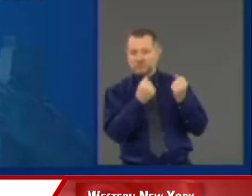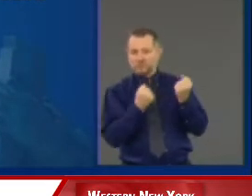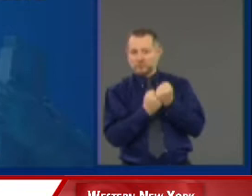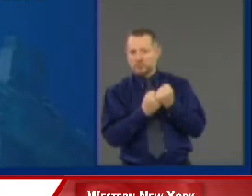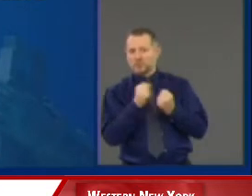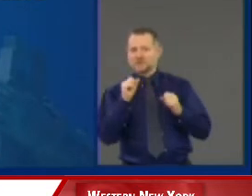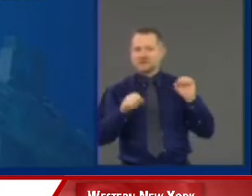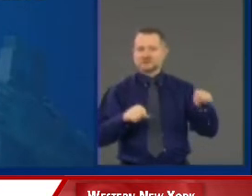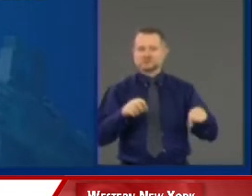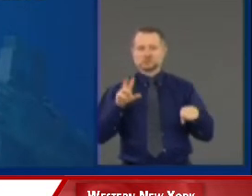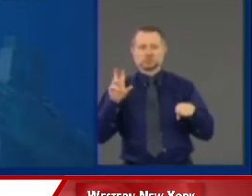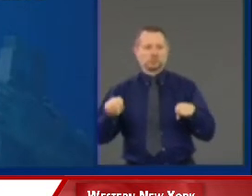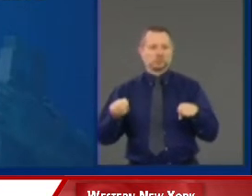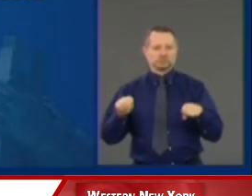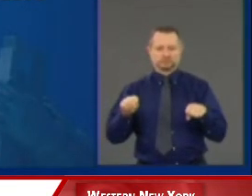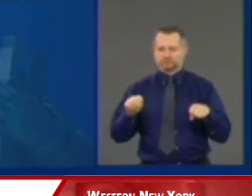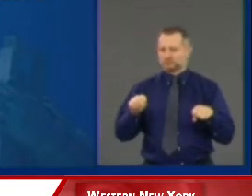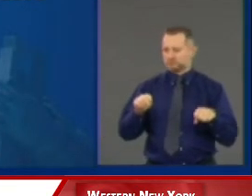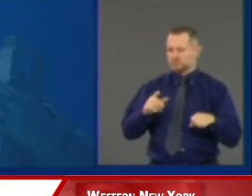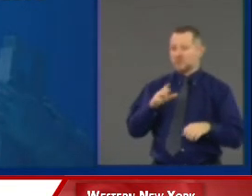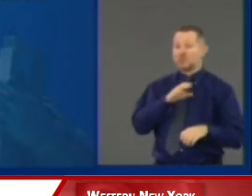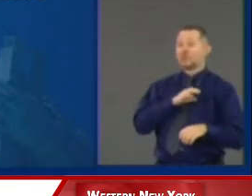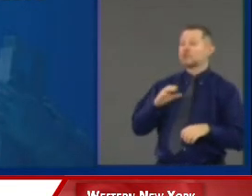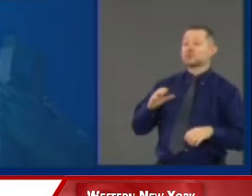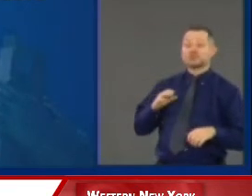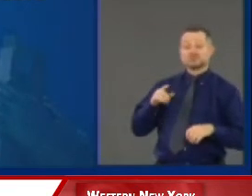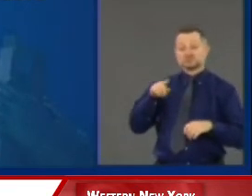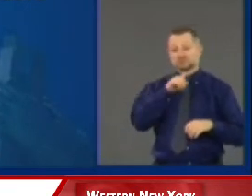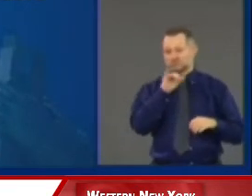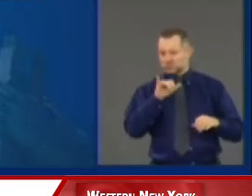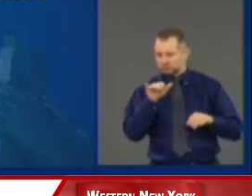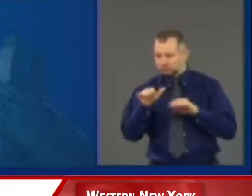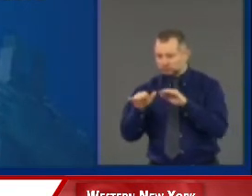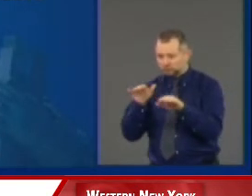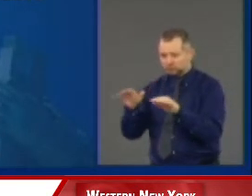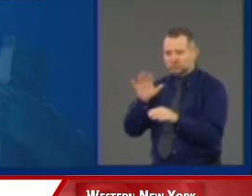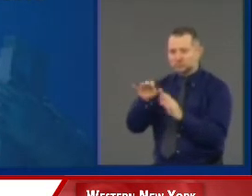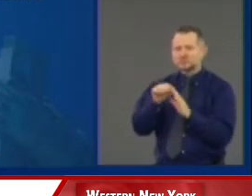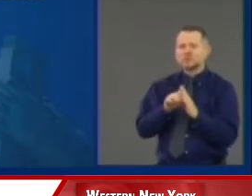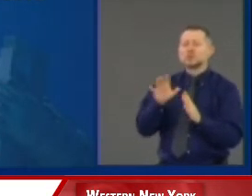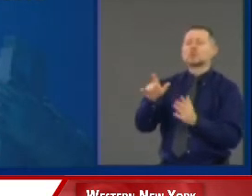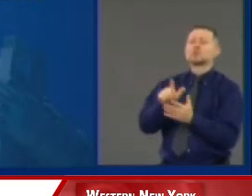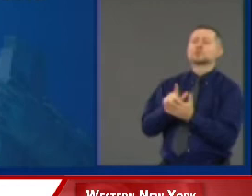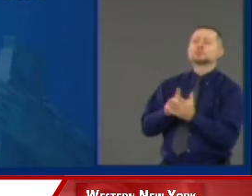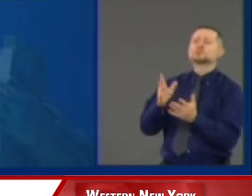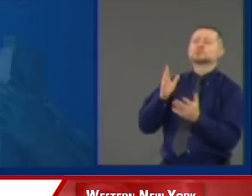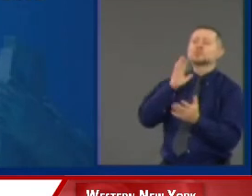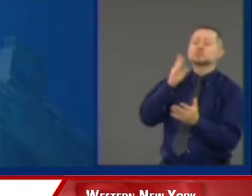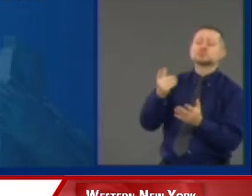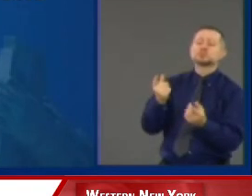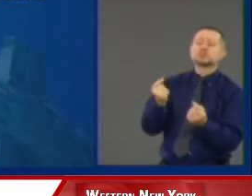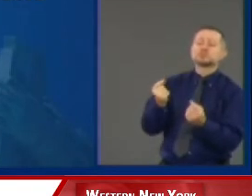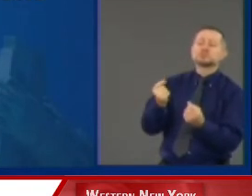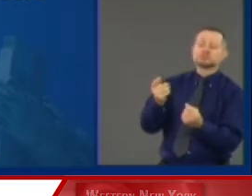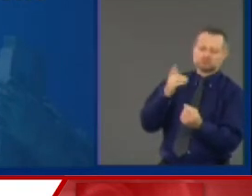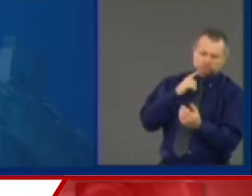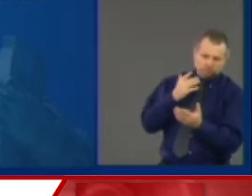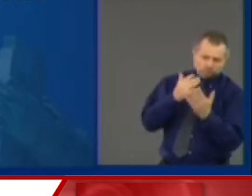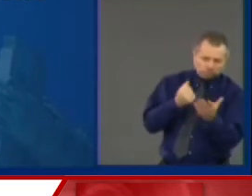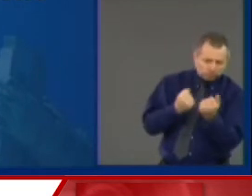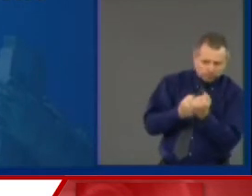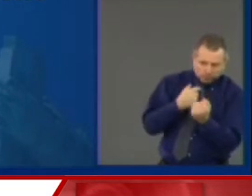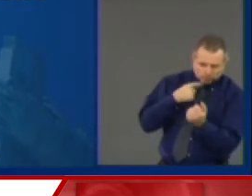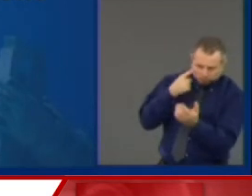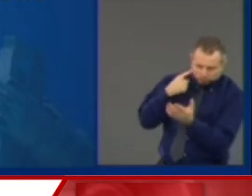Say to the Congress, the House, and the Senate, where's your bill on this? I heard some congressional people